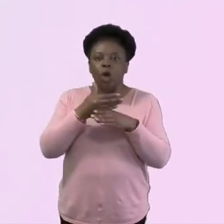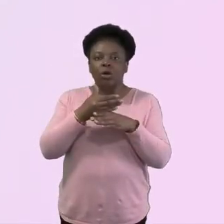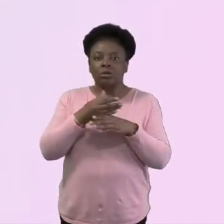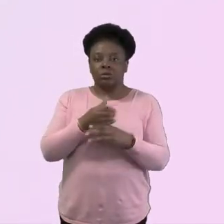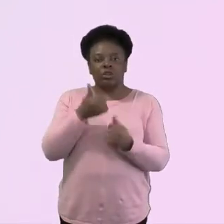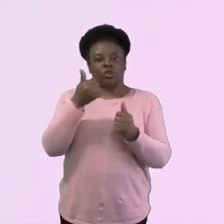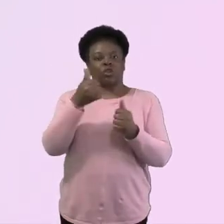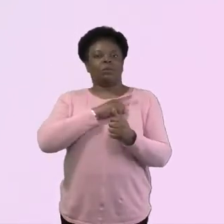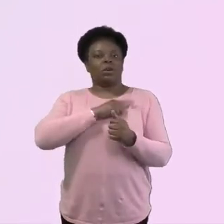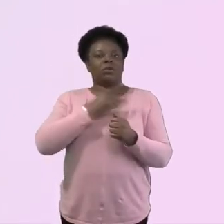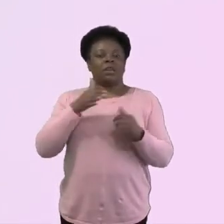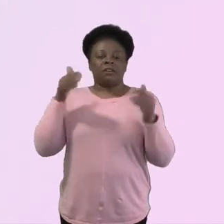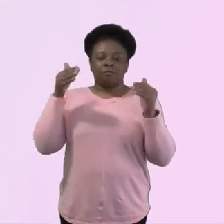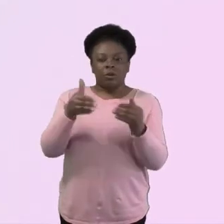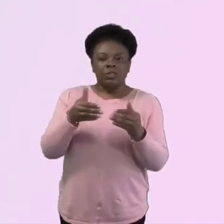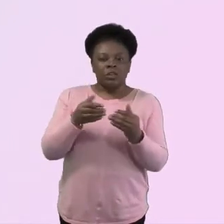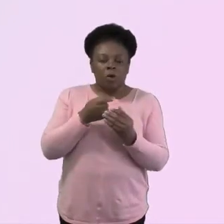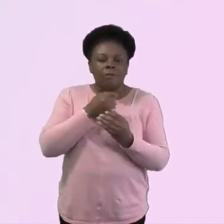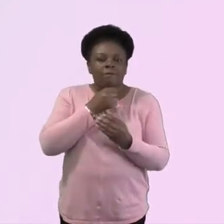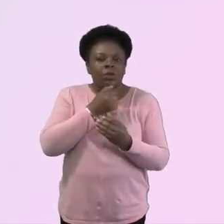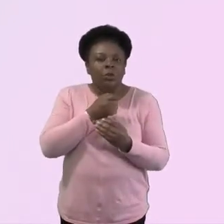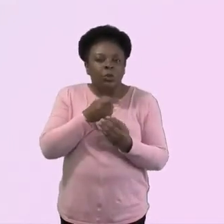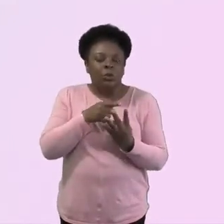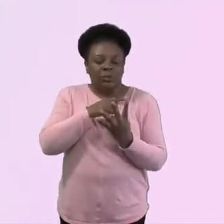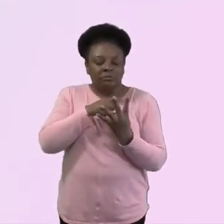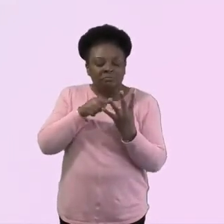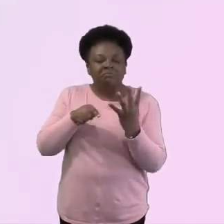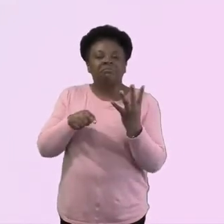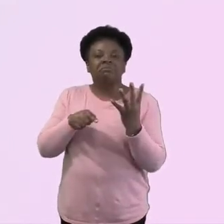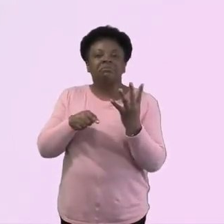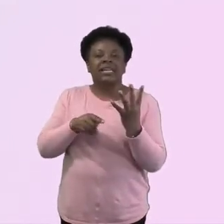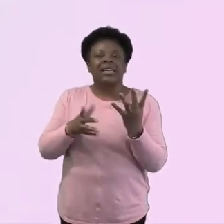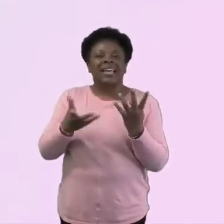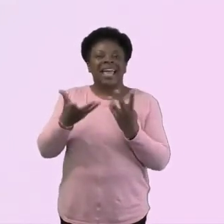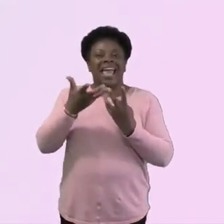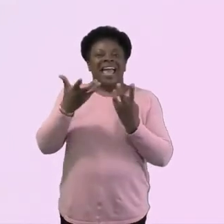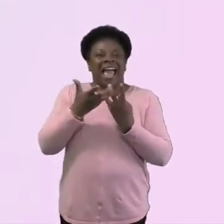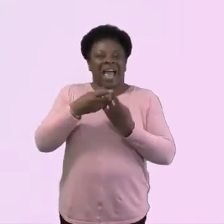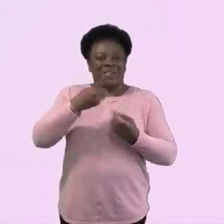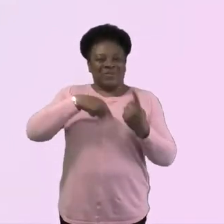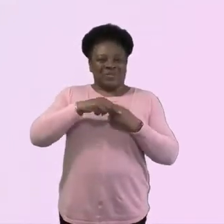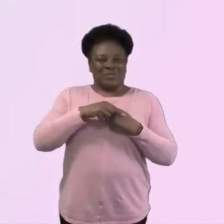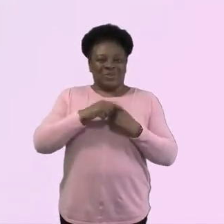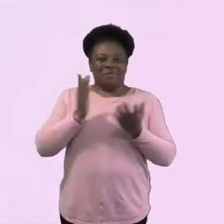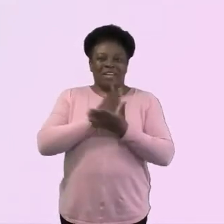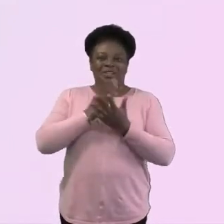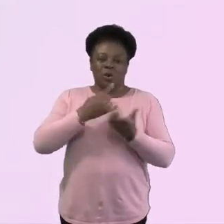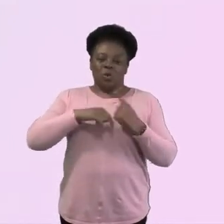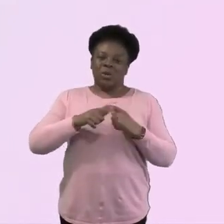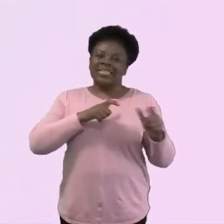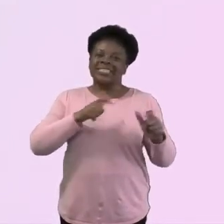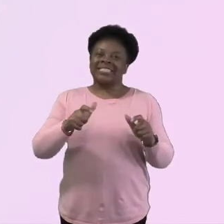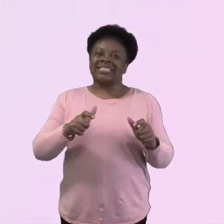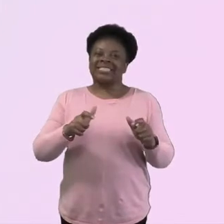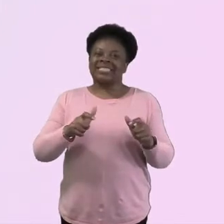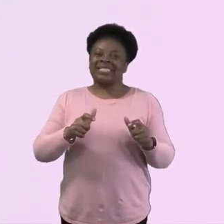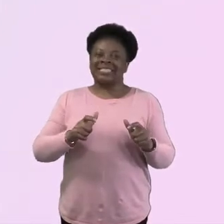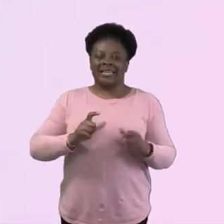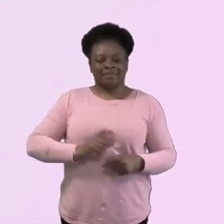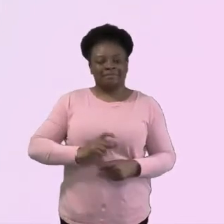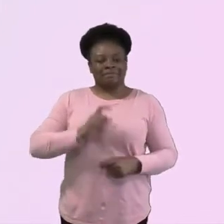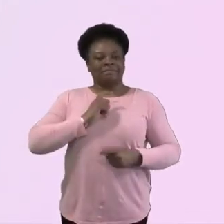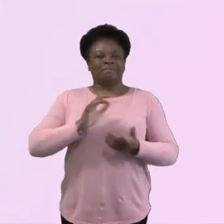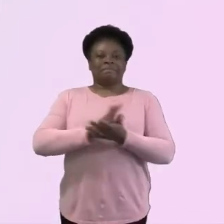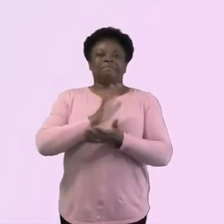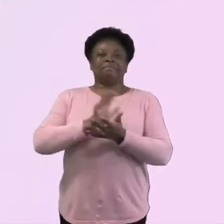how do we, how do we stay upbeat and stay challenged and not despise the small beginnings?